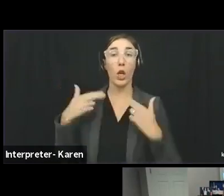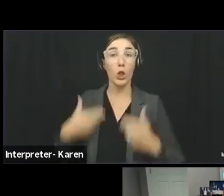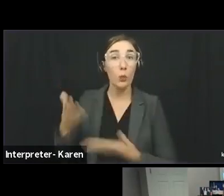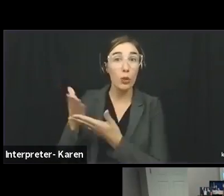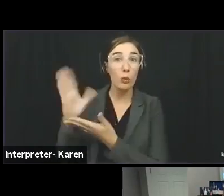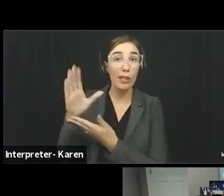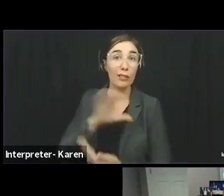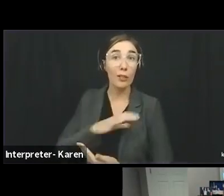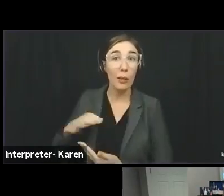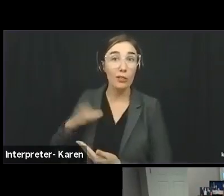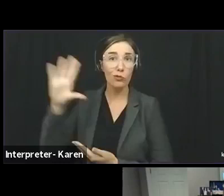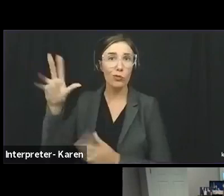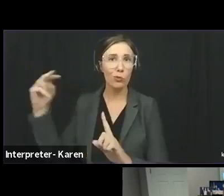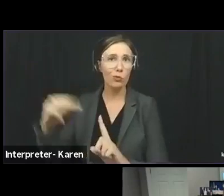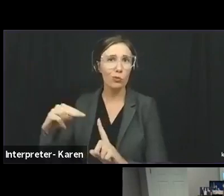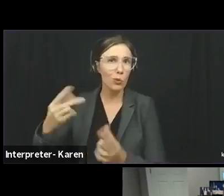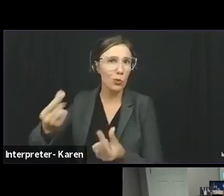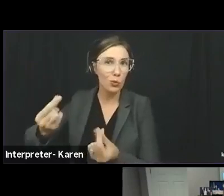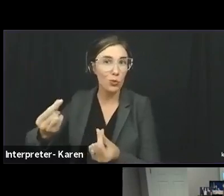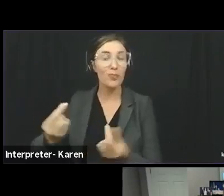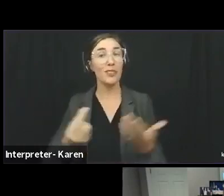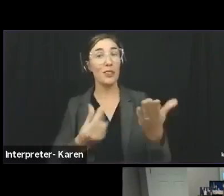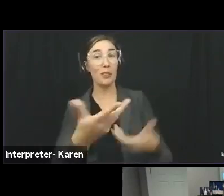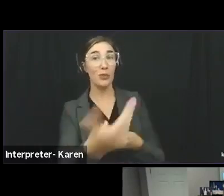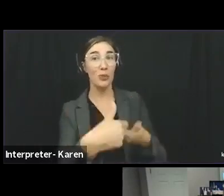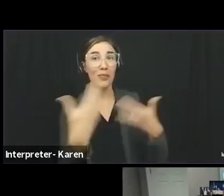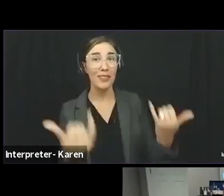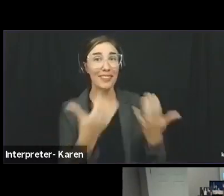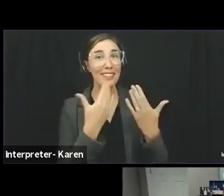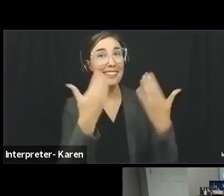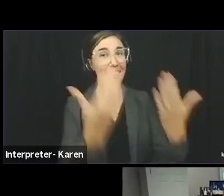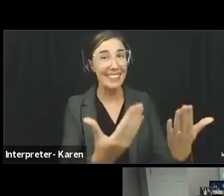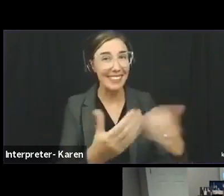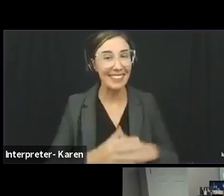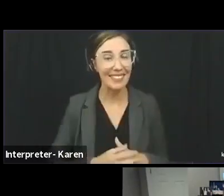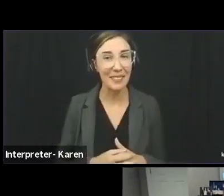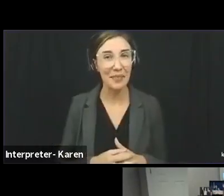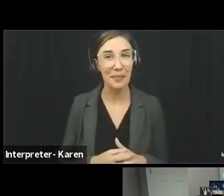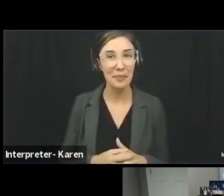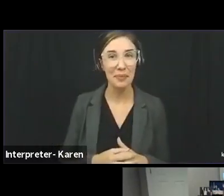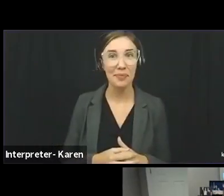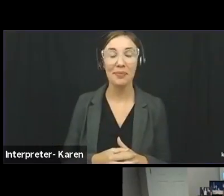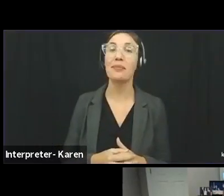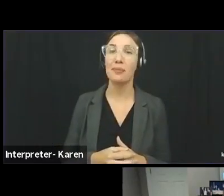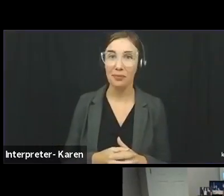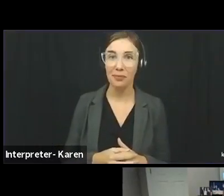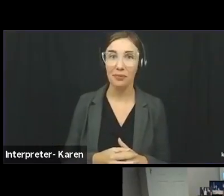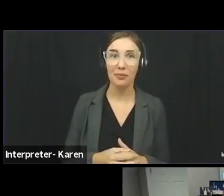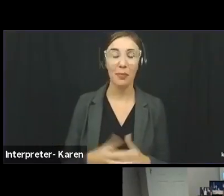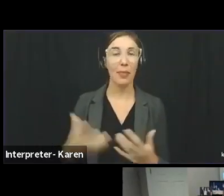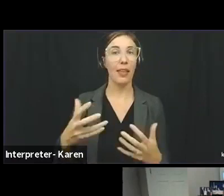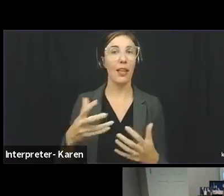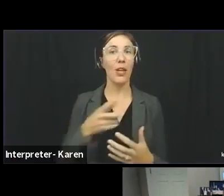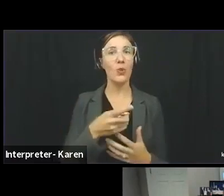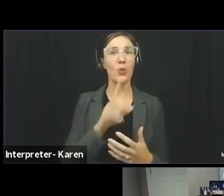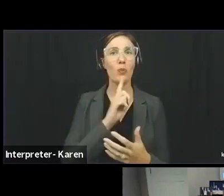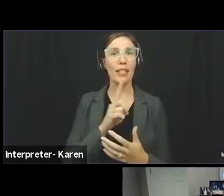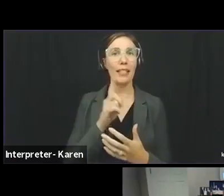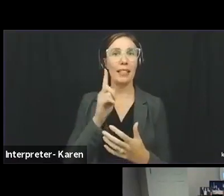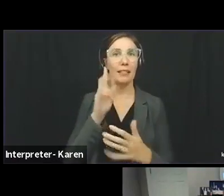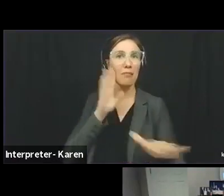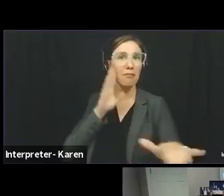perspective. And thank you so much for joining us. And we look forward to your, your, your very, as I say, forward looking and